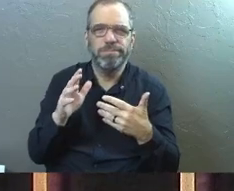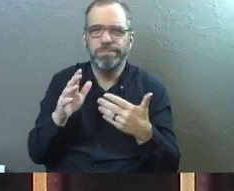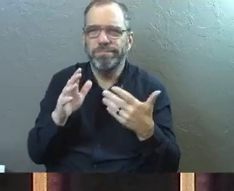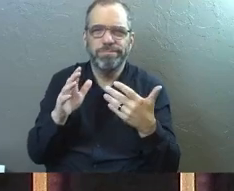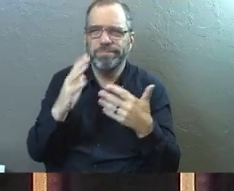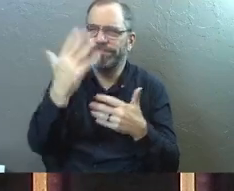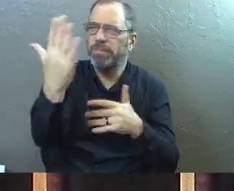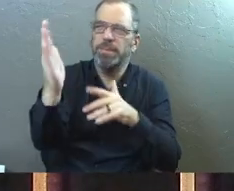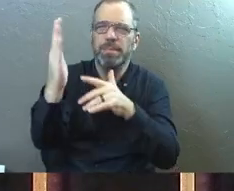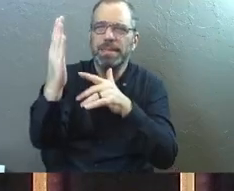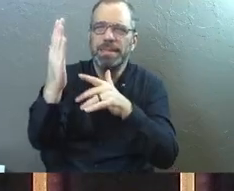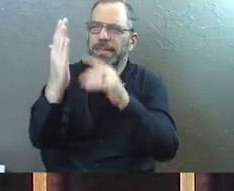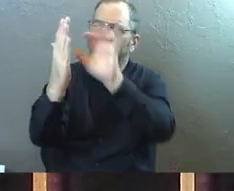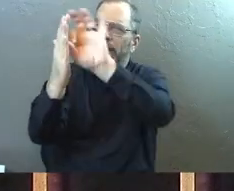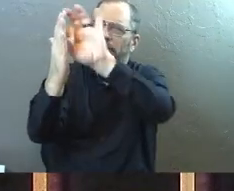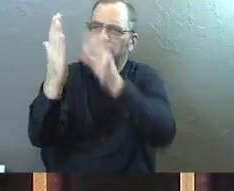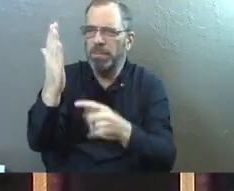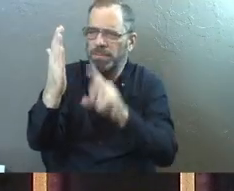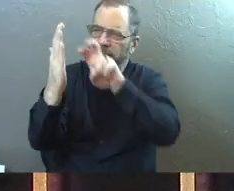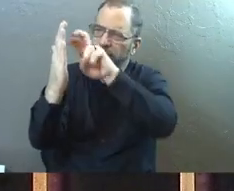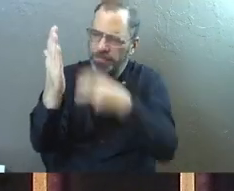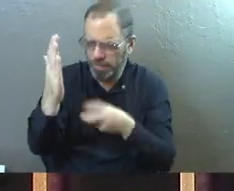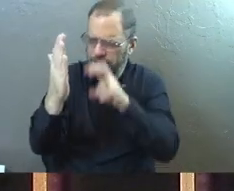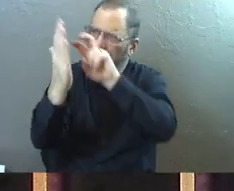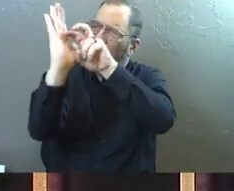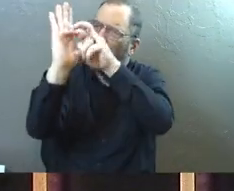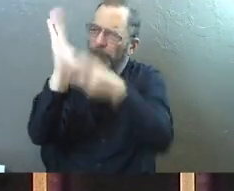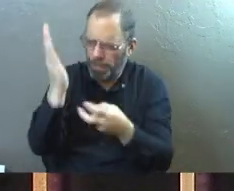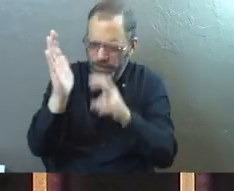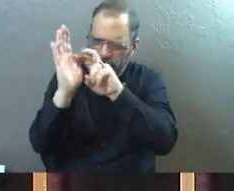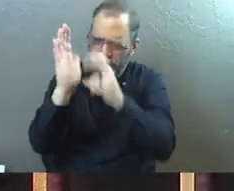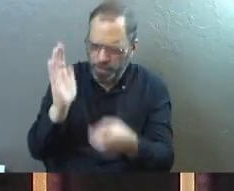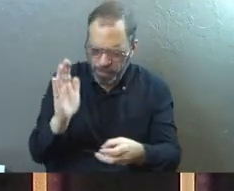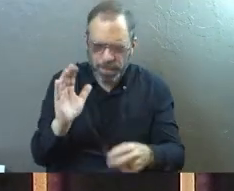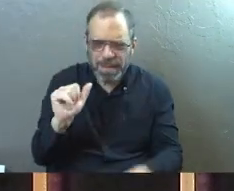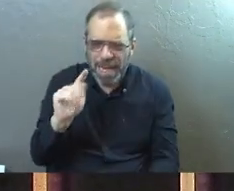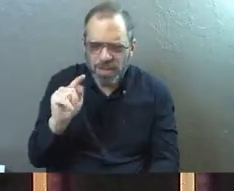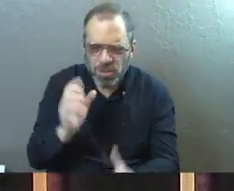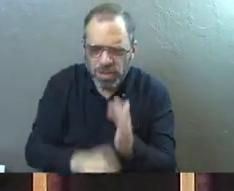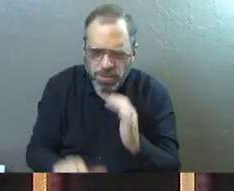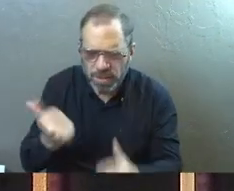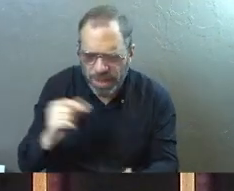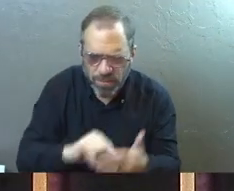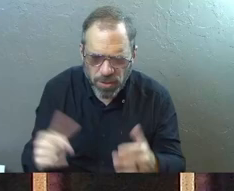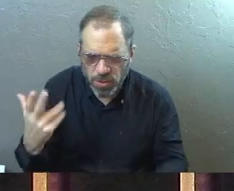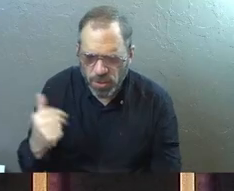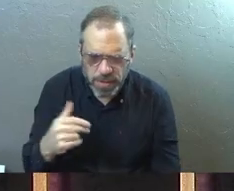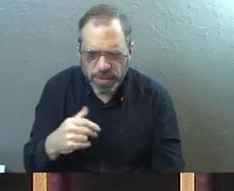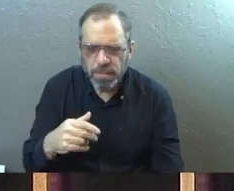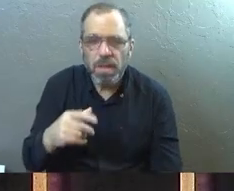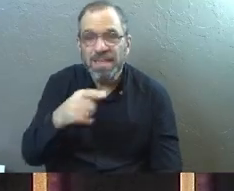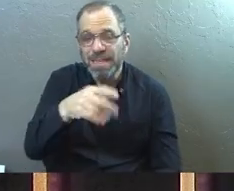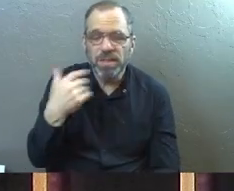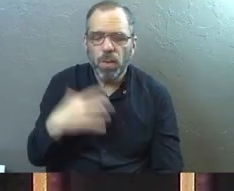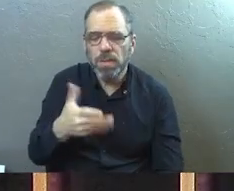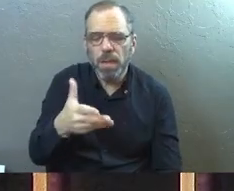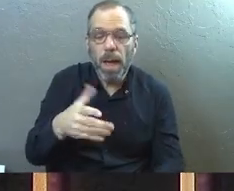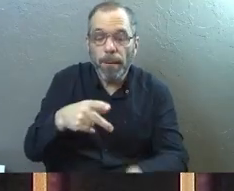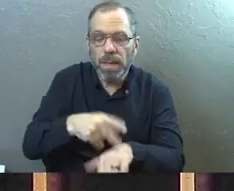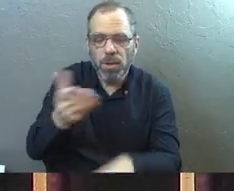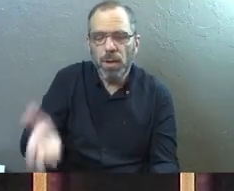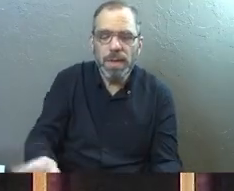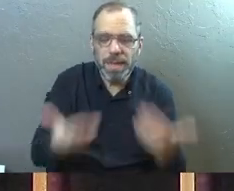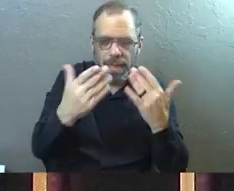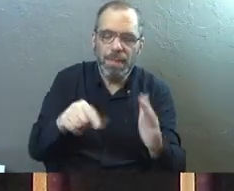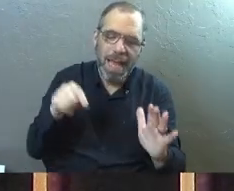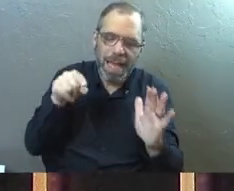before him. And this is where it says in Acts chapter 10, verse 13. Then a voice said to him, get up, Peter,